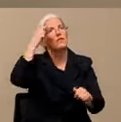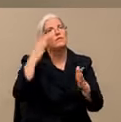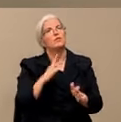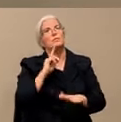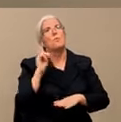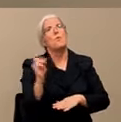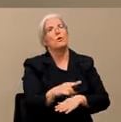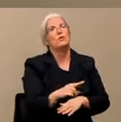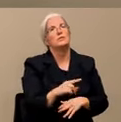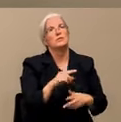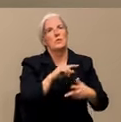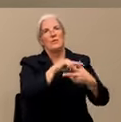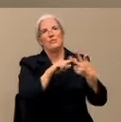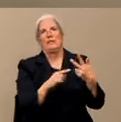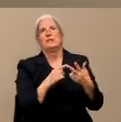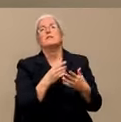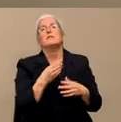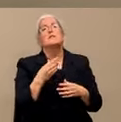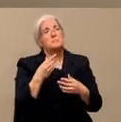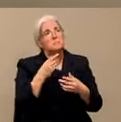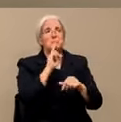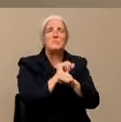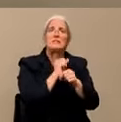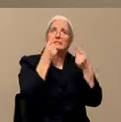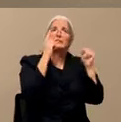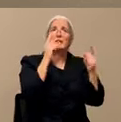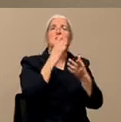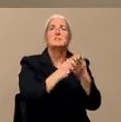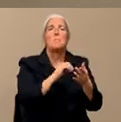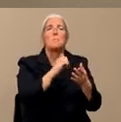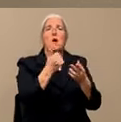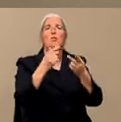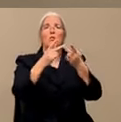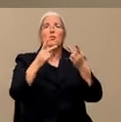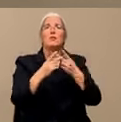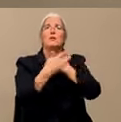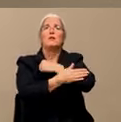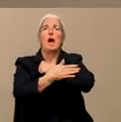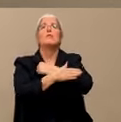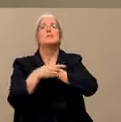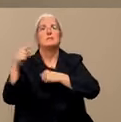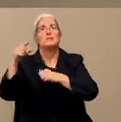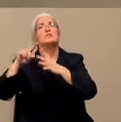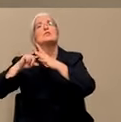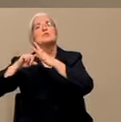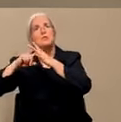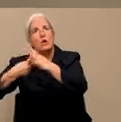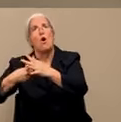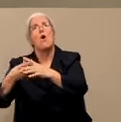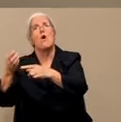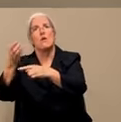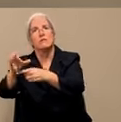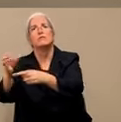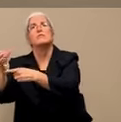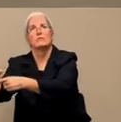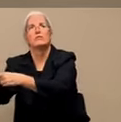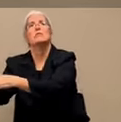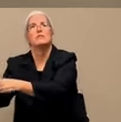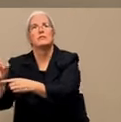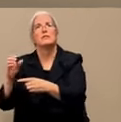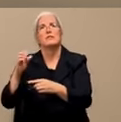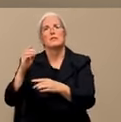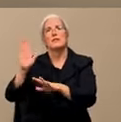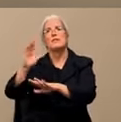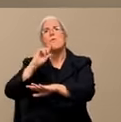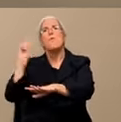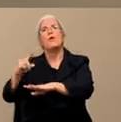successful in several of the other counties. So some of the Bay Area counties, they started under their own local orders several days before the governor